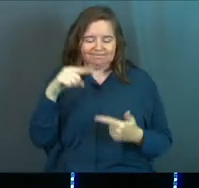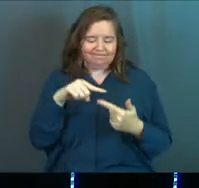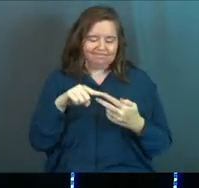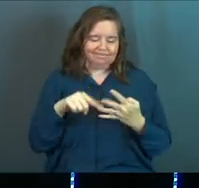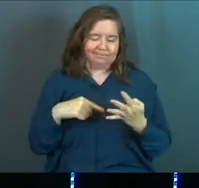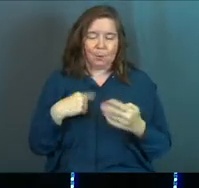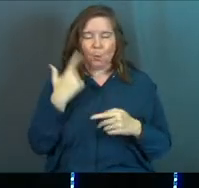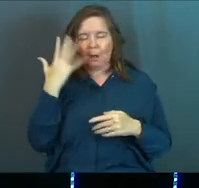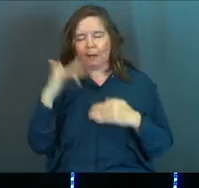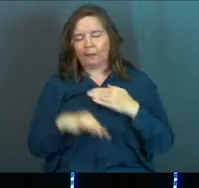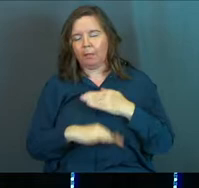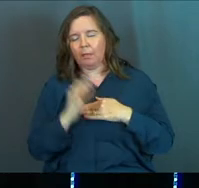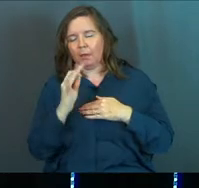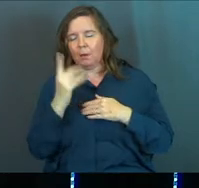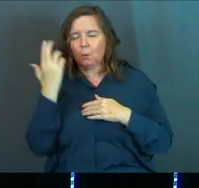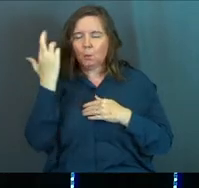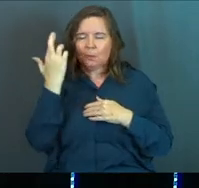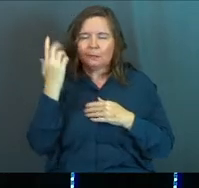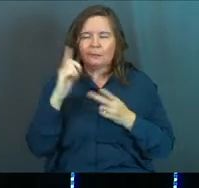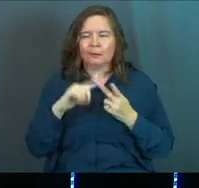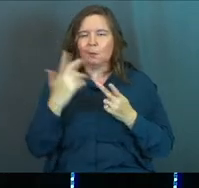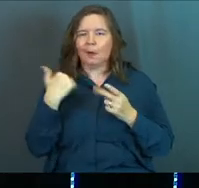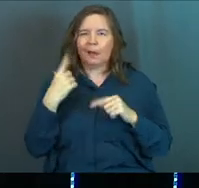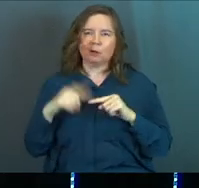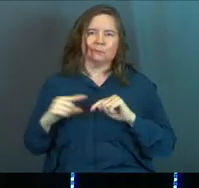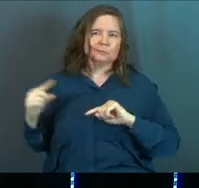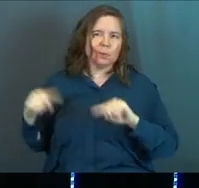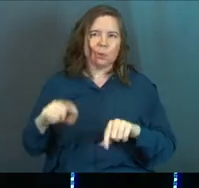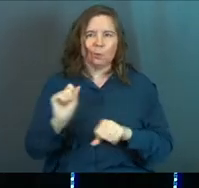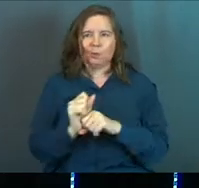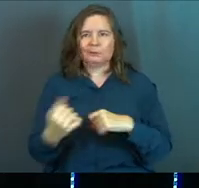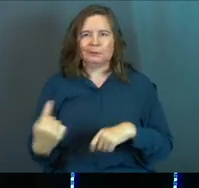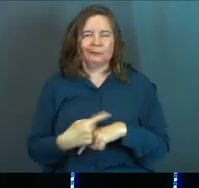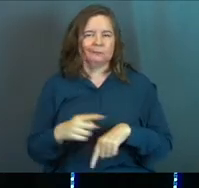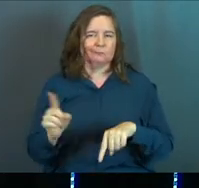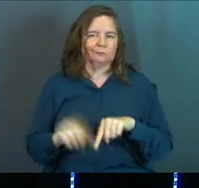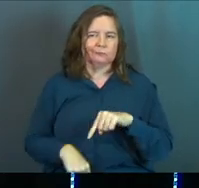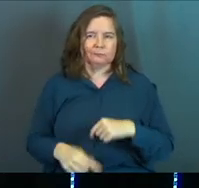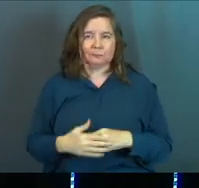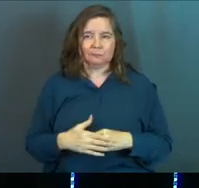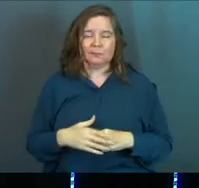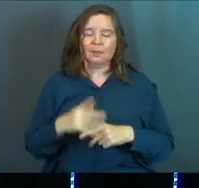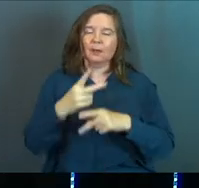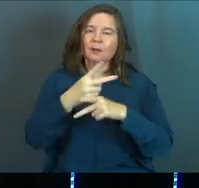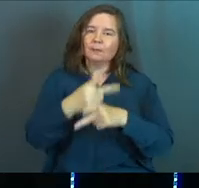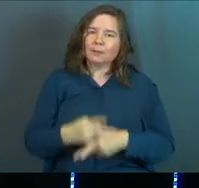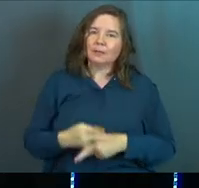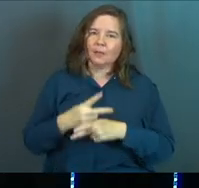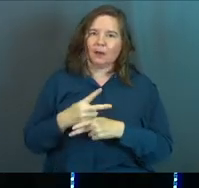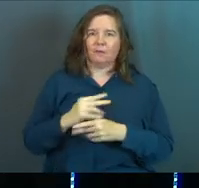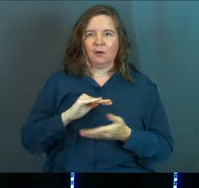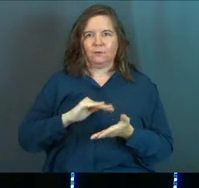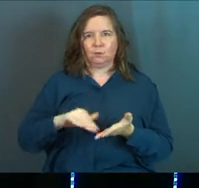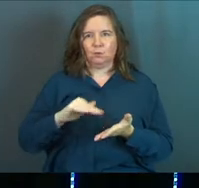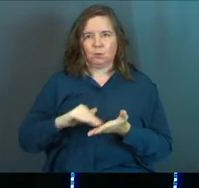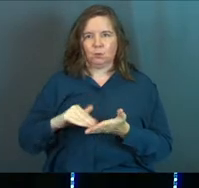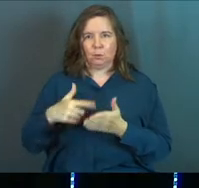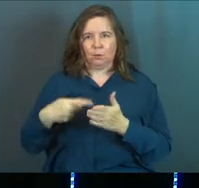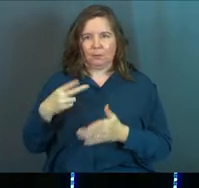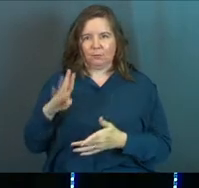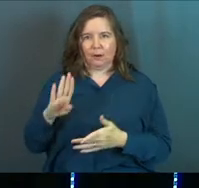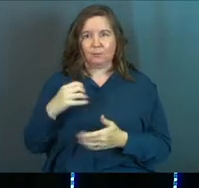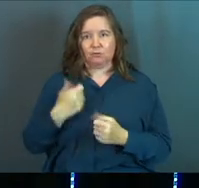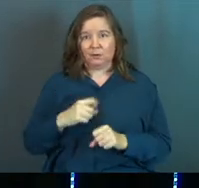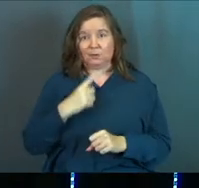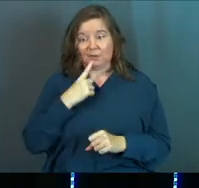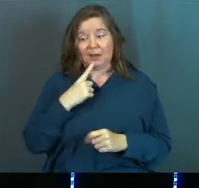I slept in. There's always a reason why I couldn't make it to work today. Be careful of excuses is what Proverbs